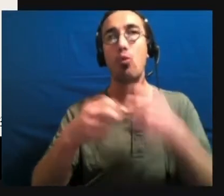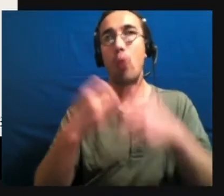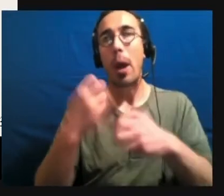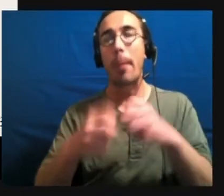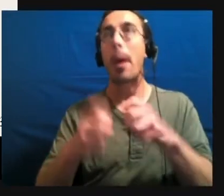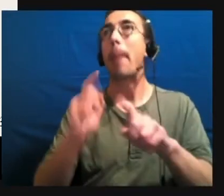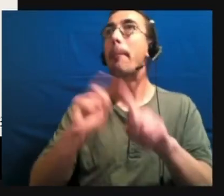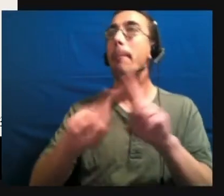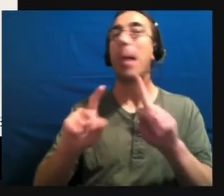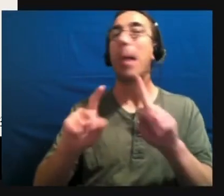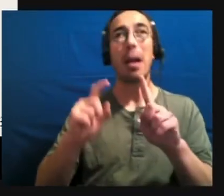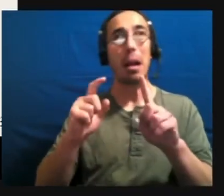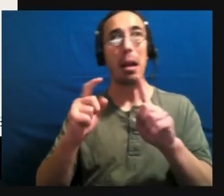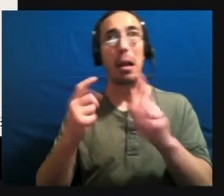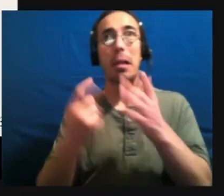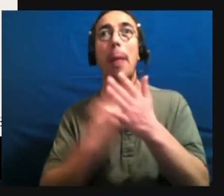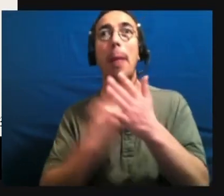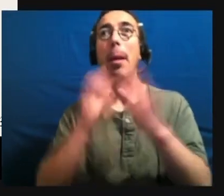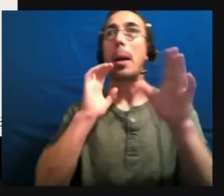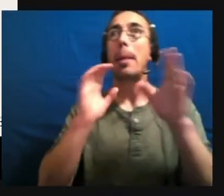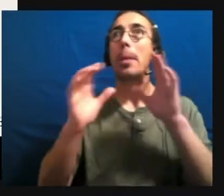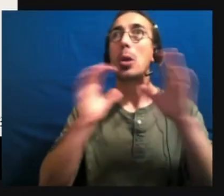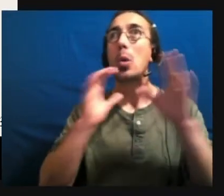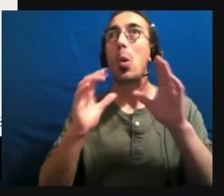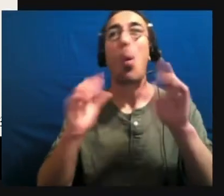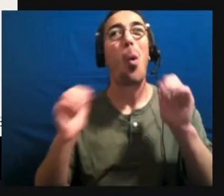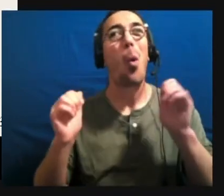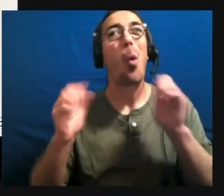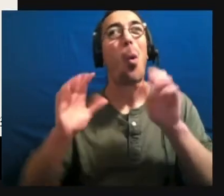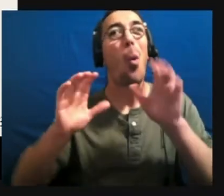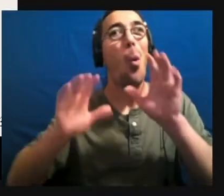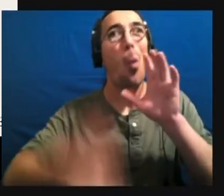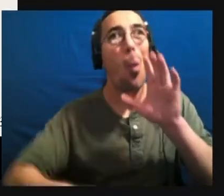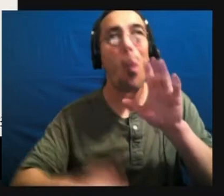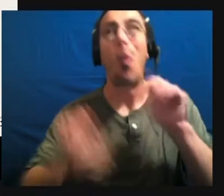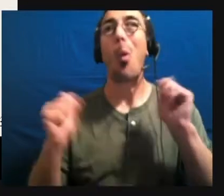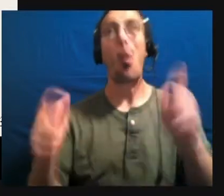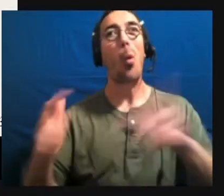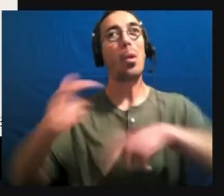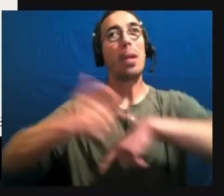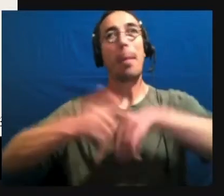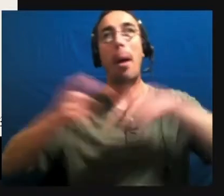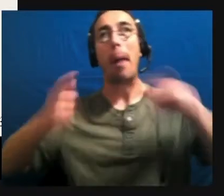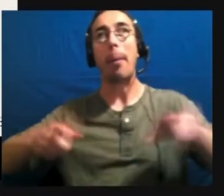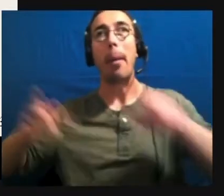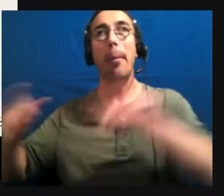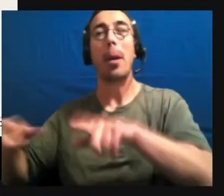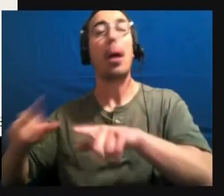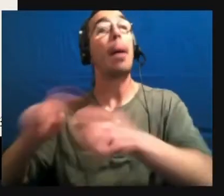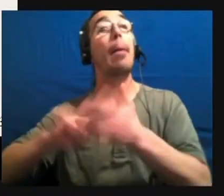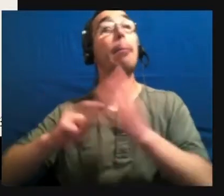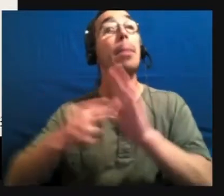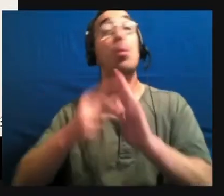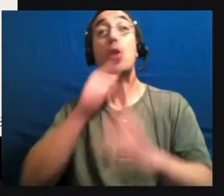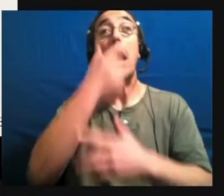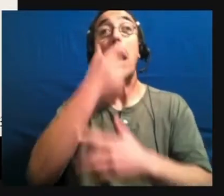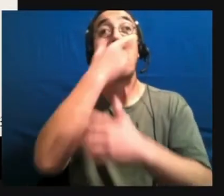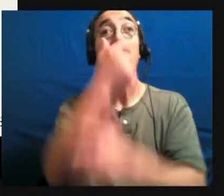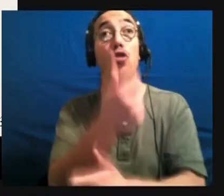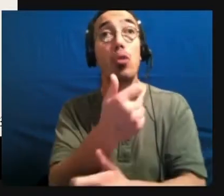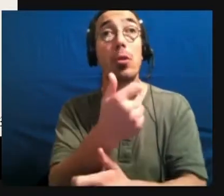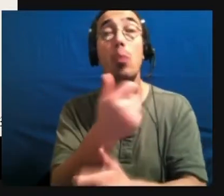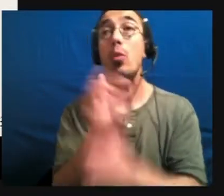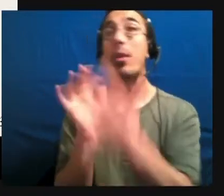this communication gap that happens all the time. And it's not that we're not interested in social contact or relationships,